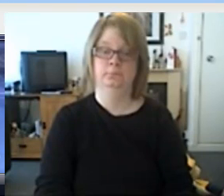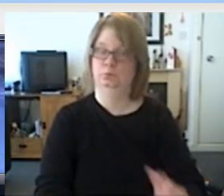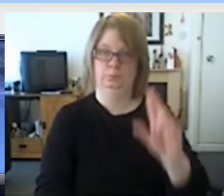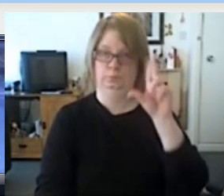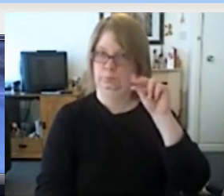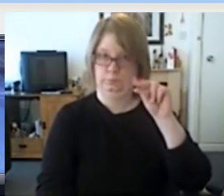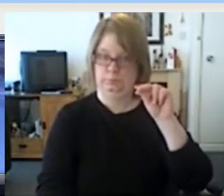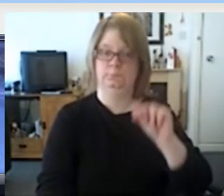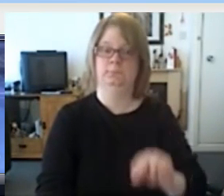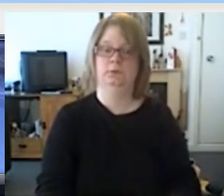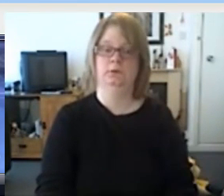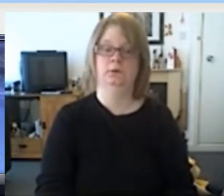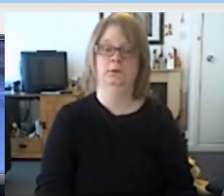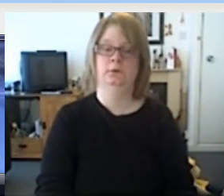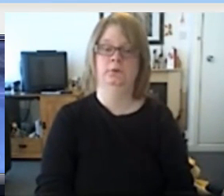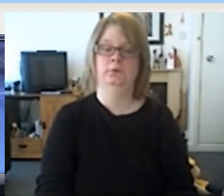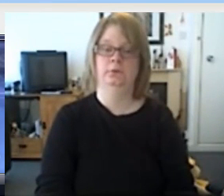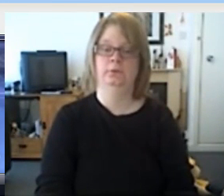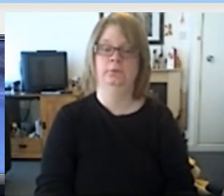Hm.